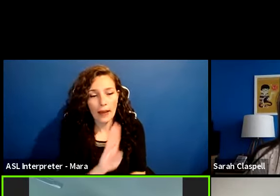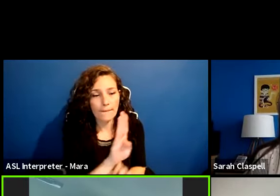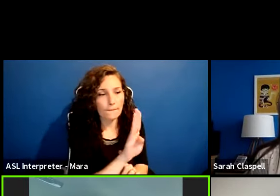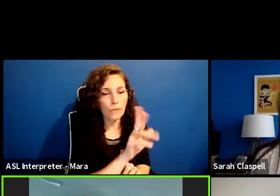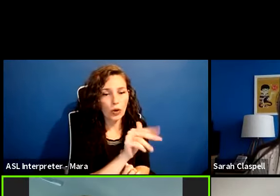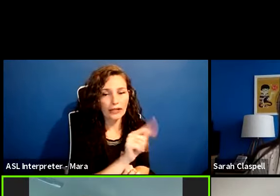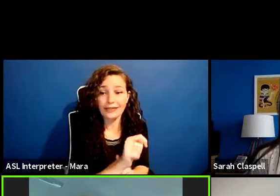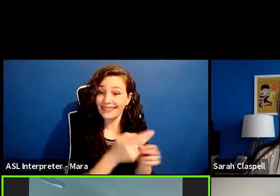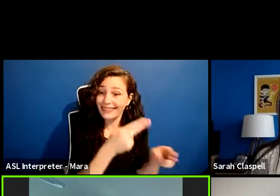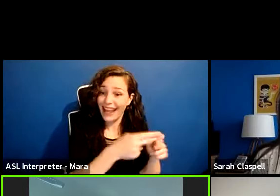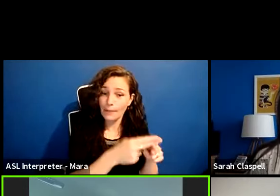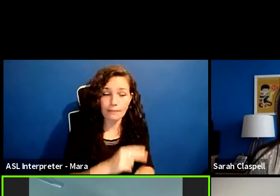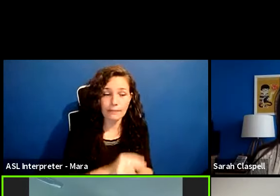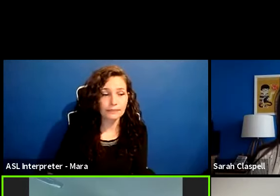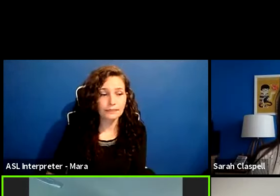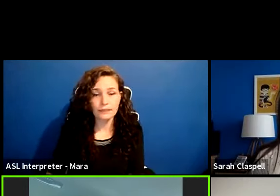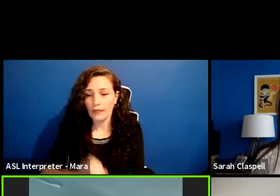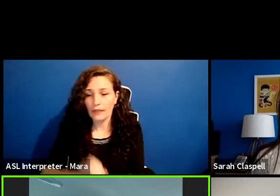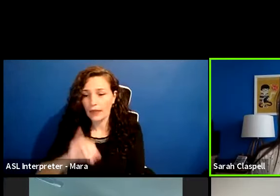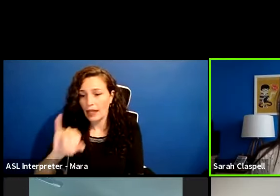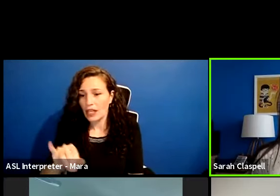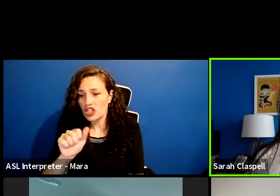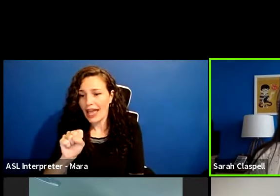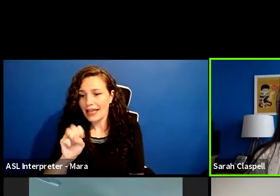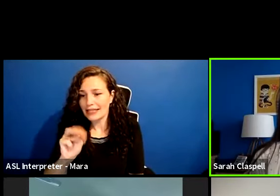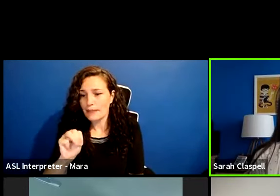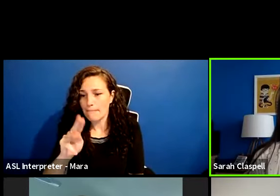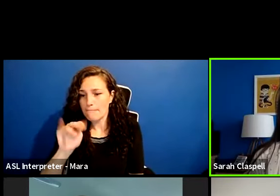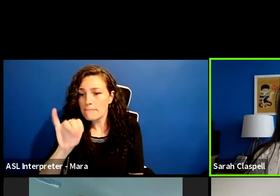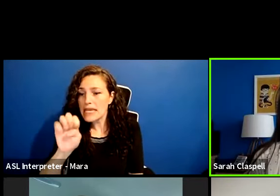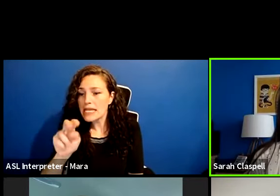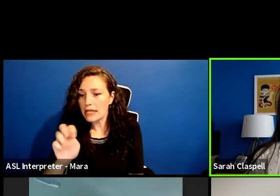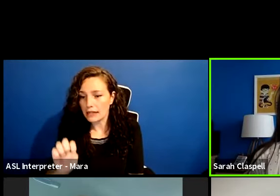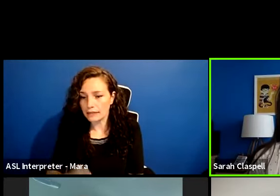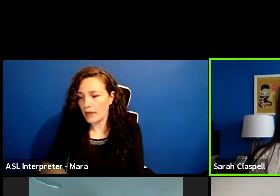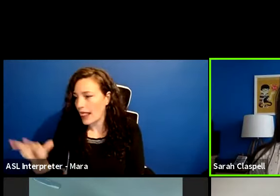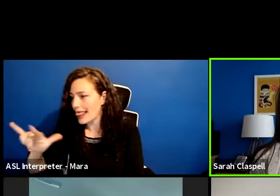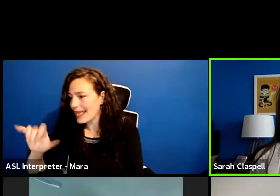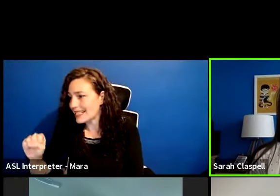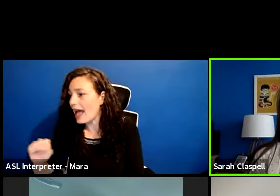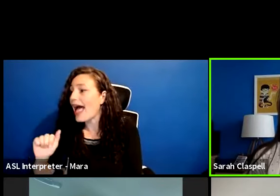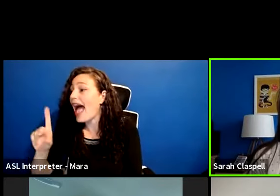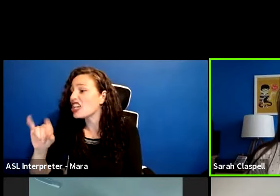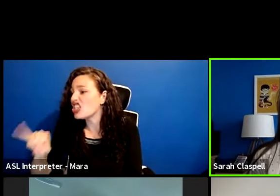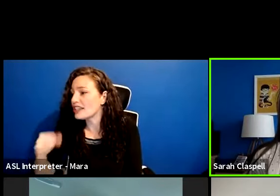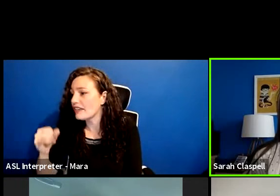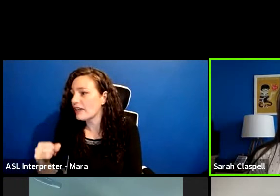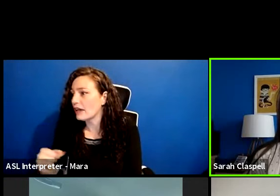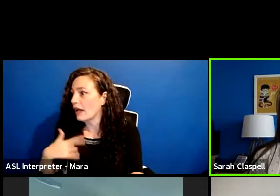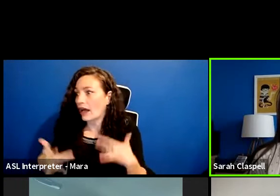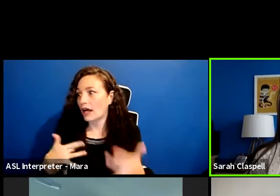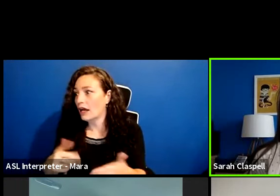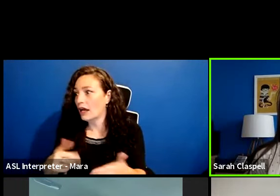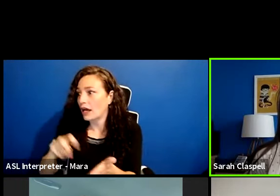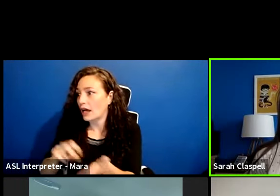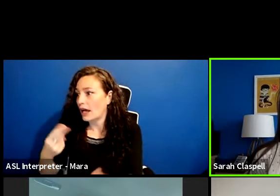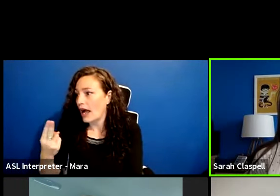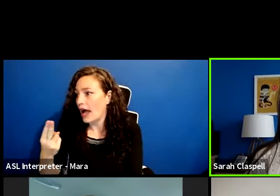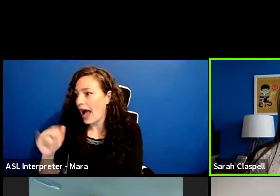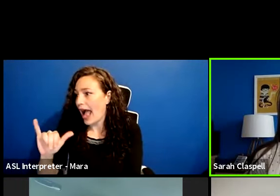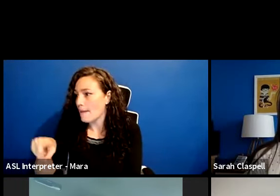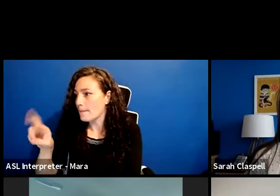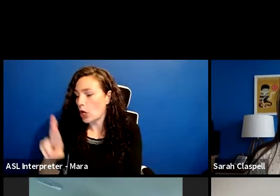Jasmine. Jasmine. Jasmine. Lisa, an adjective. Hyper. A hyper, and Al, a occupation.